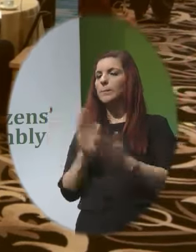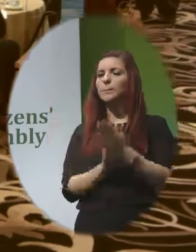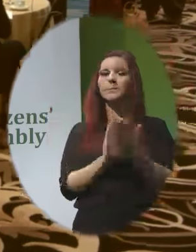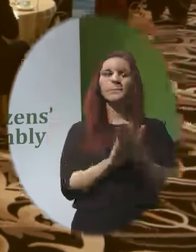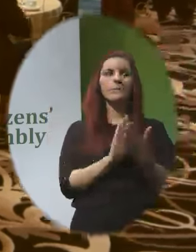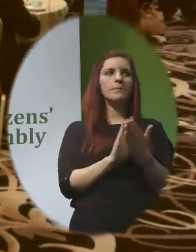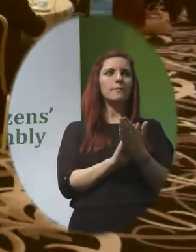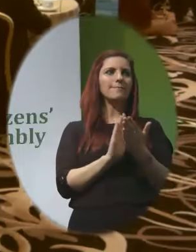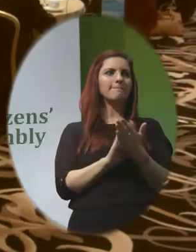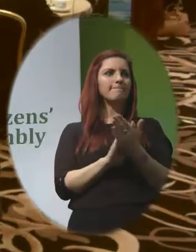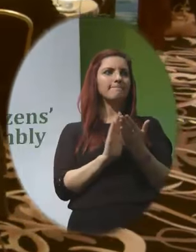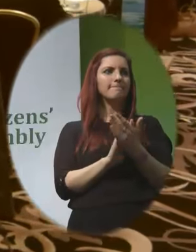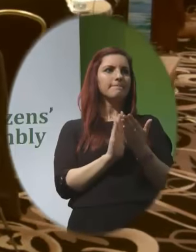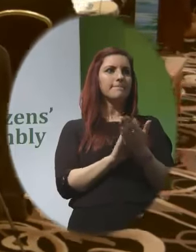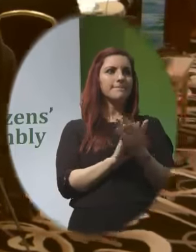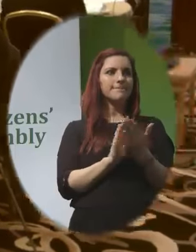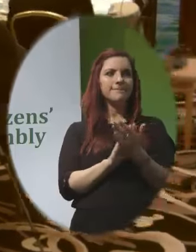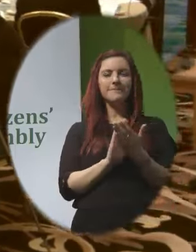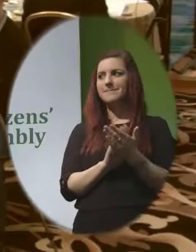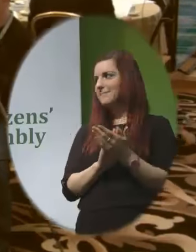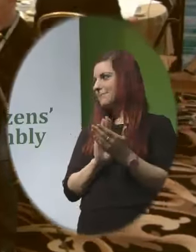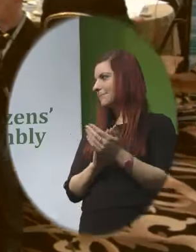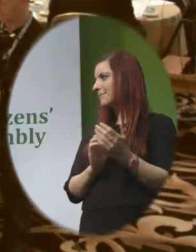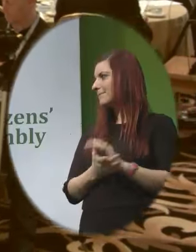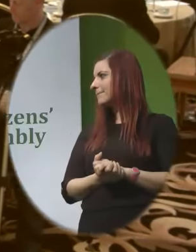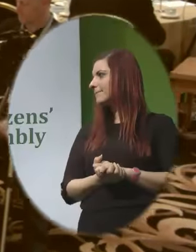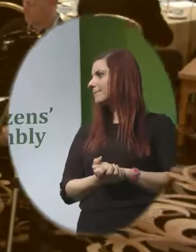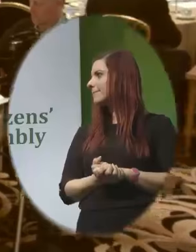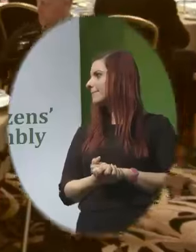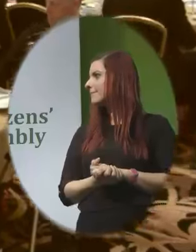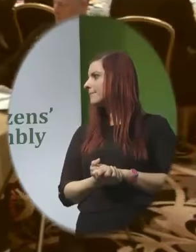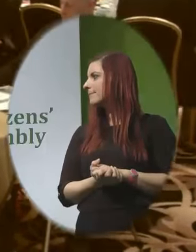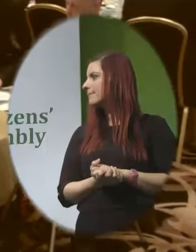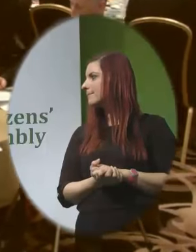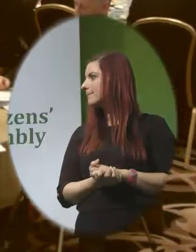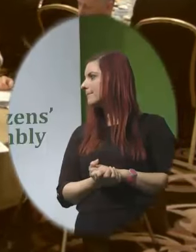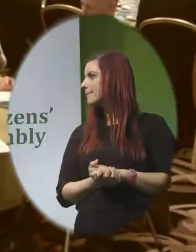much